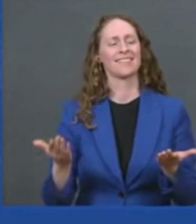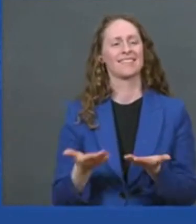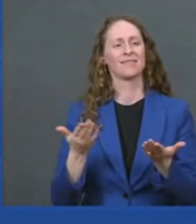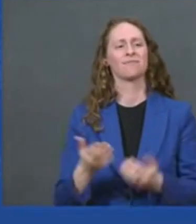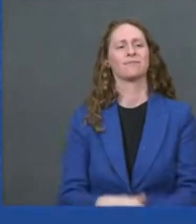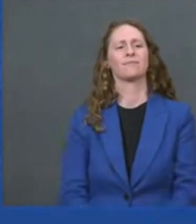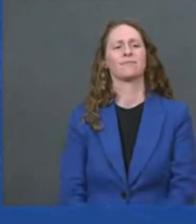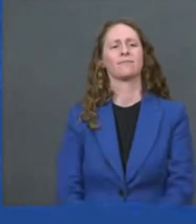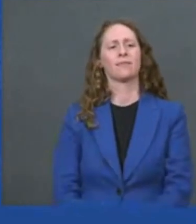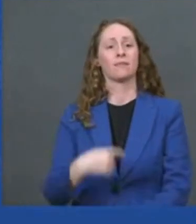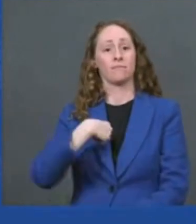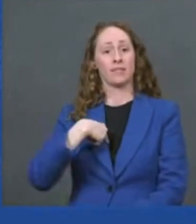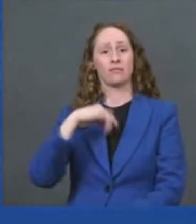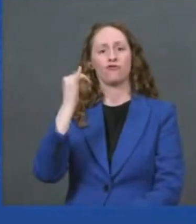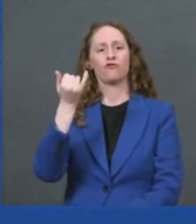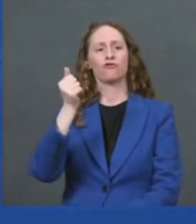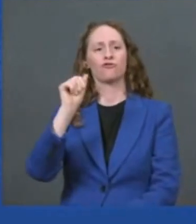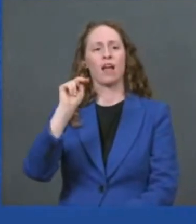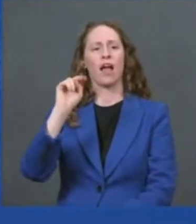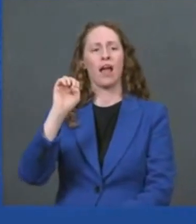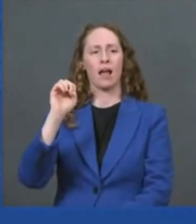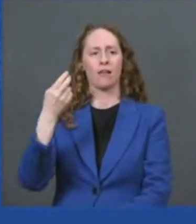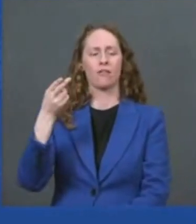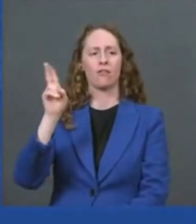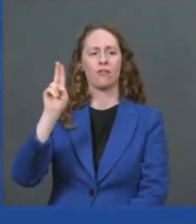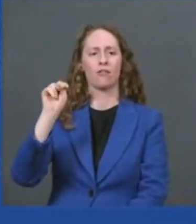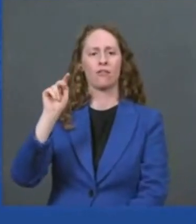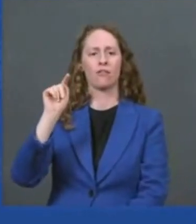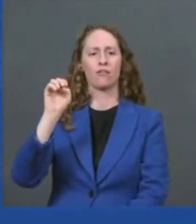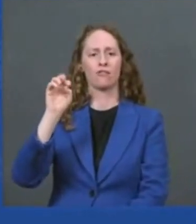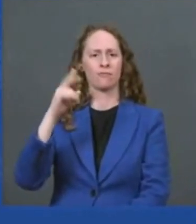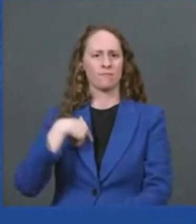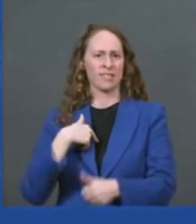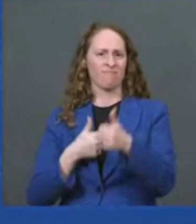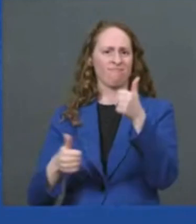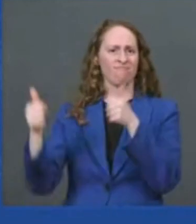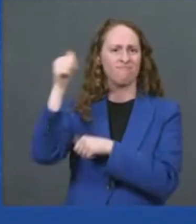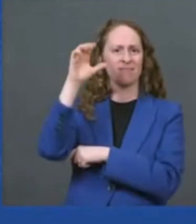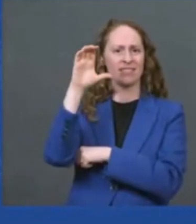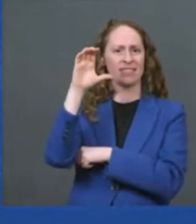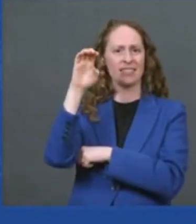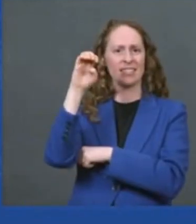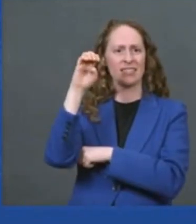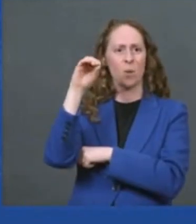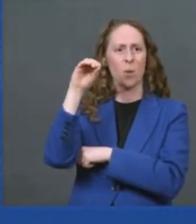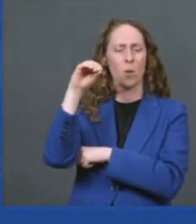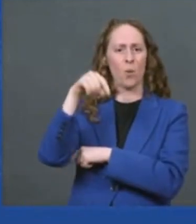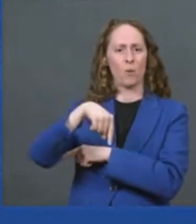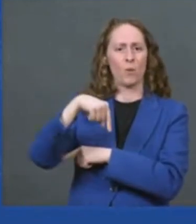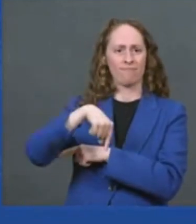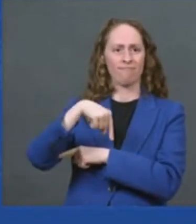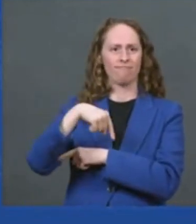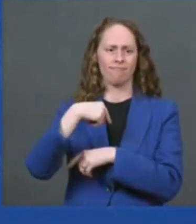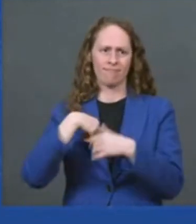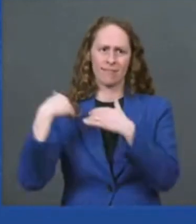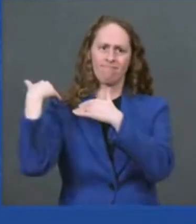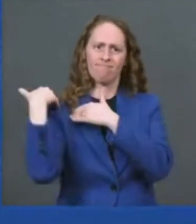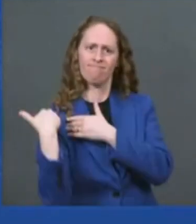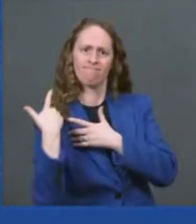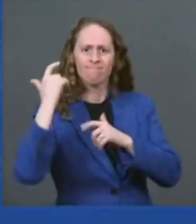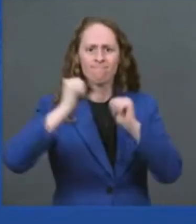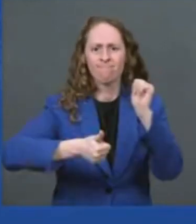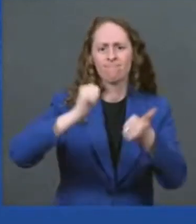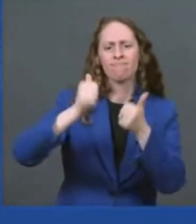in dc fast charge technology for electric vehicles it would be an understatement to say that this has been a very